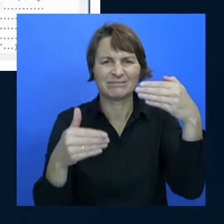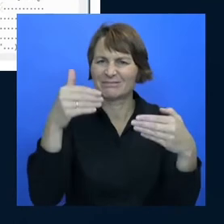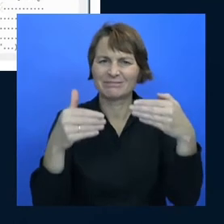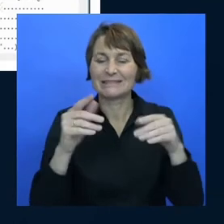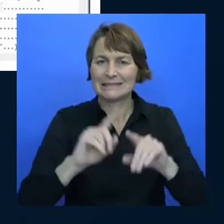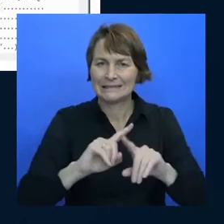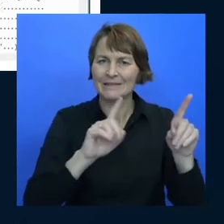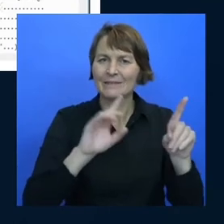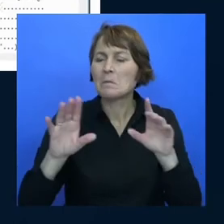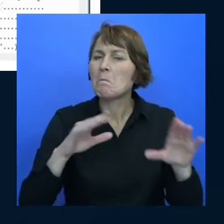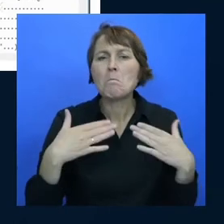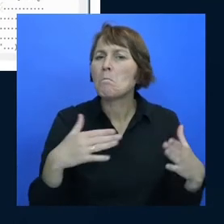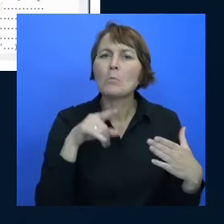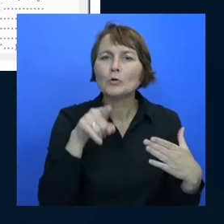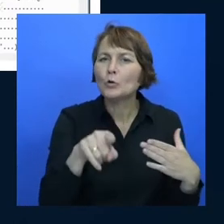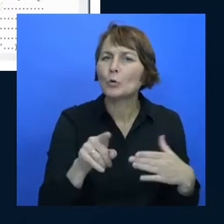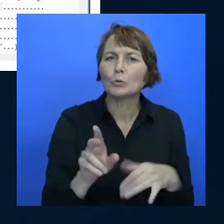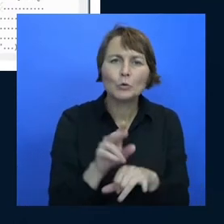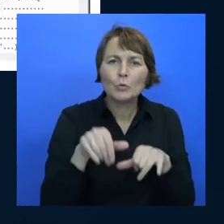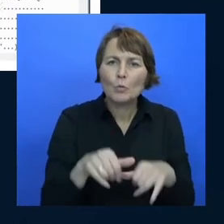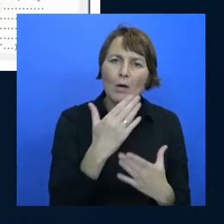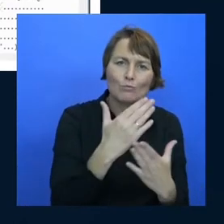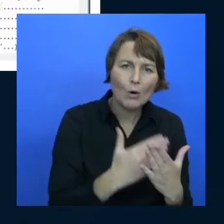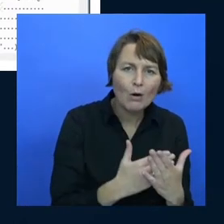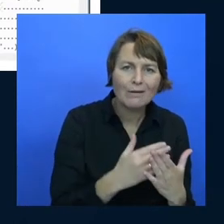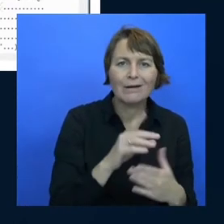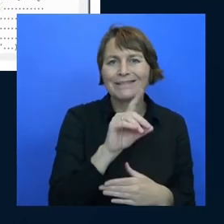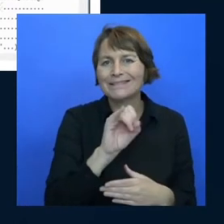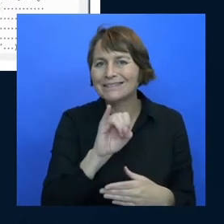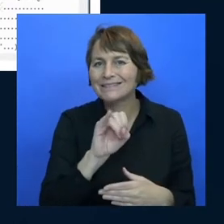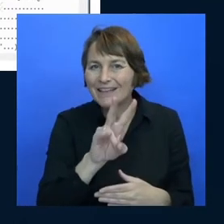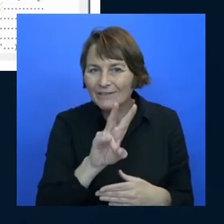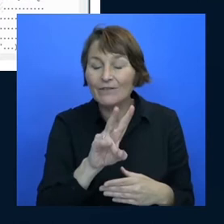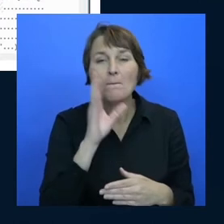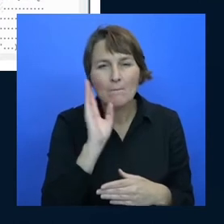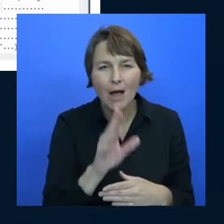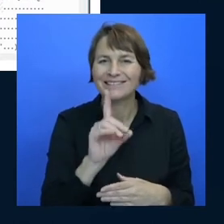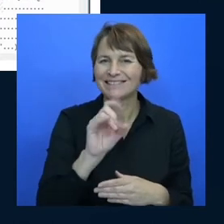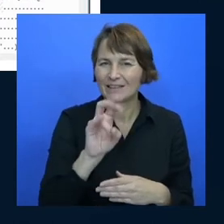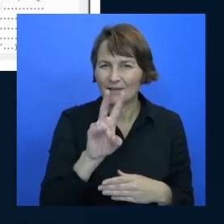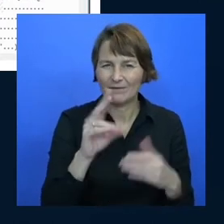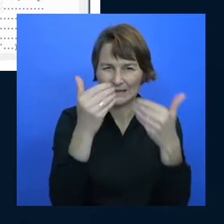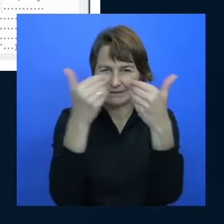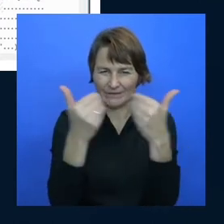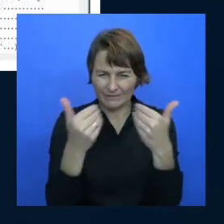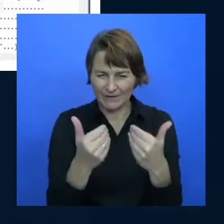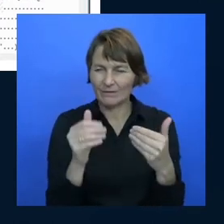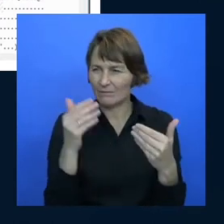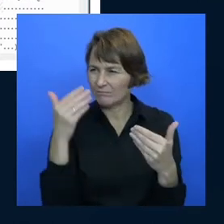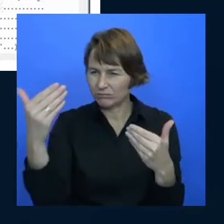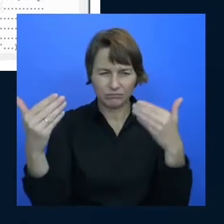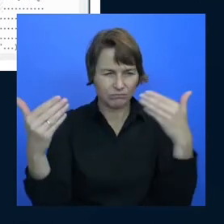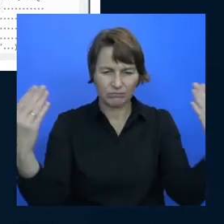ruby or dot net diff right always do a differential or difference between the two files